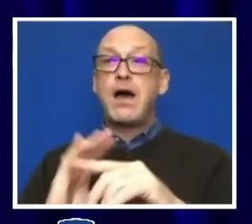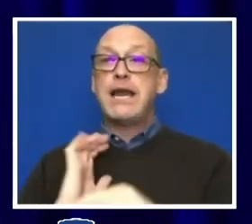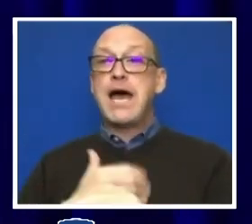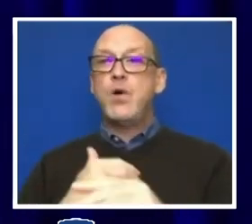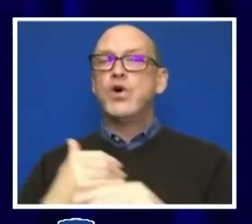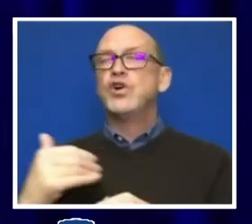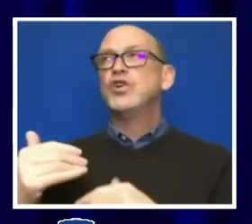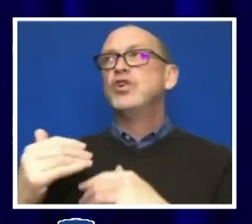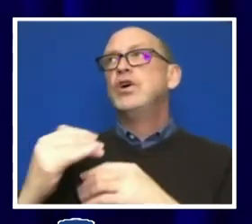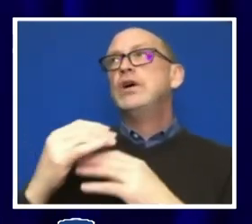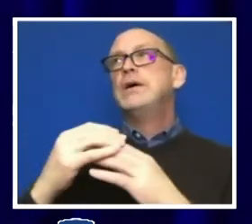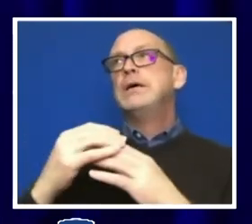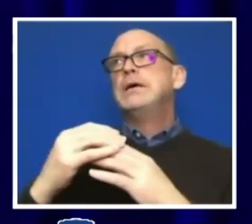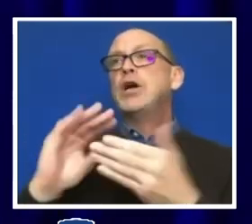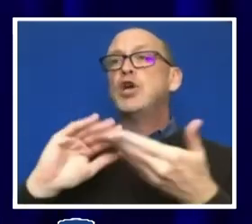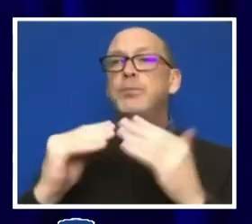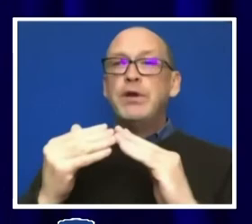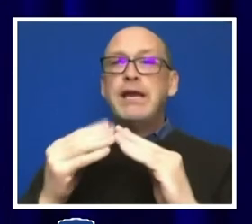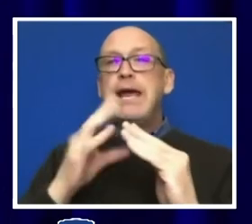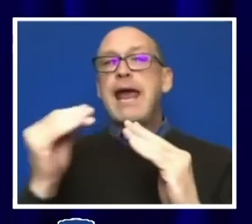community and well-being?